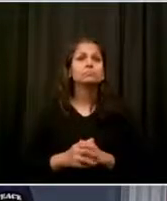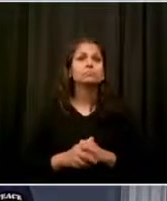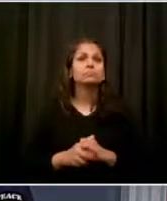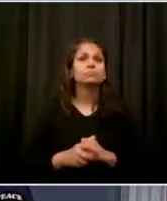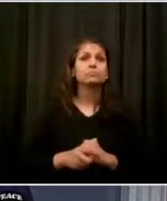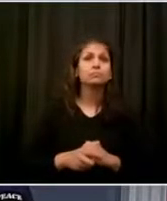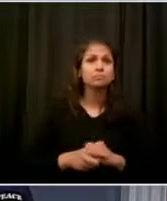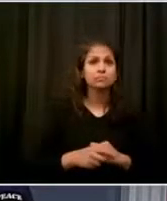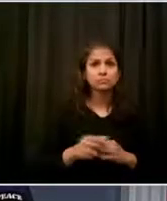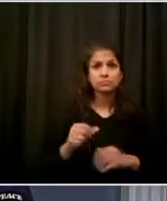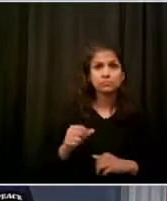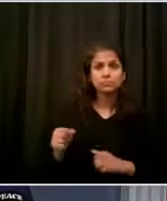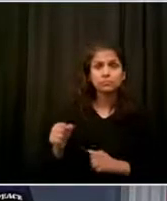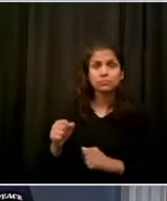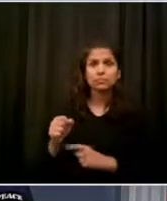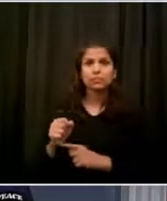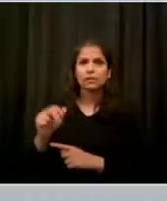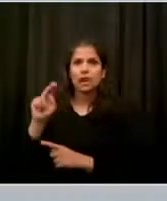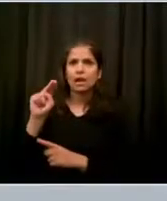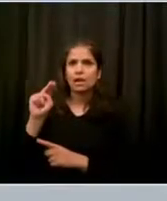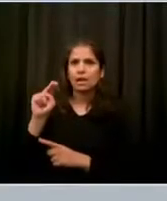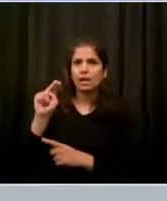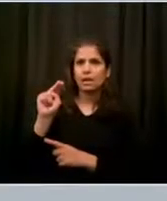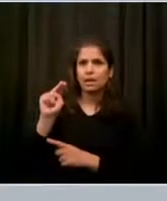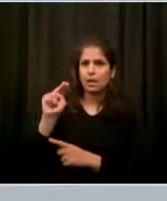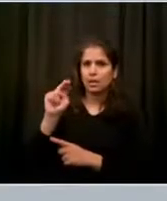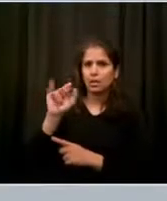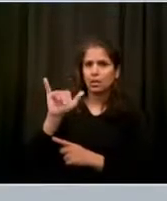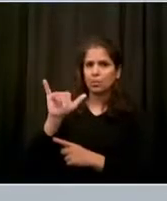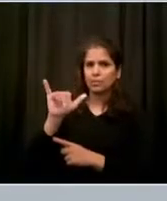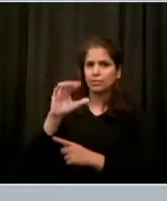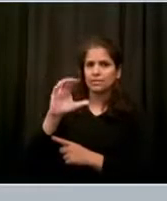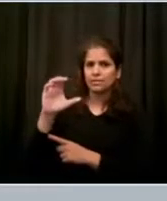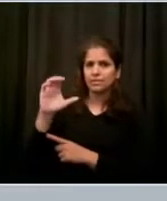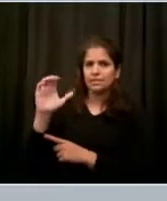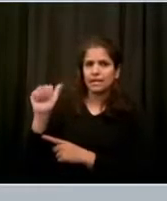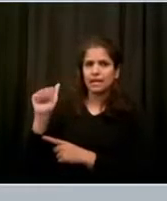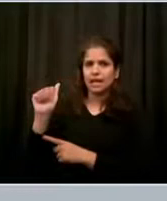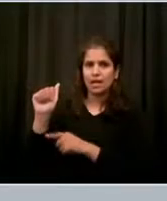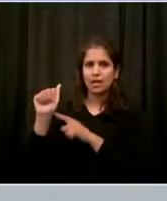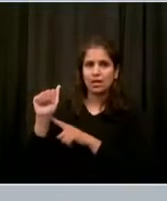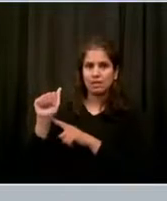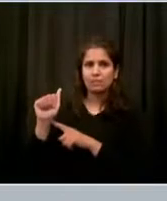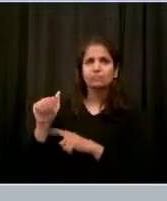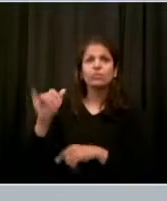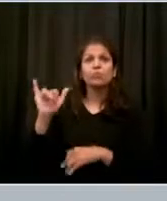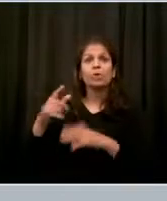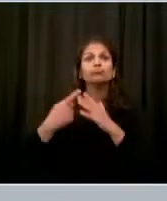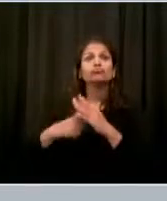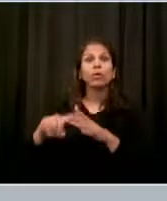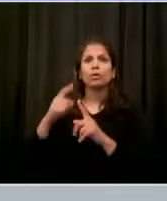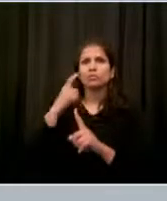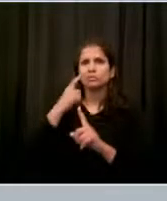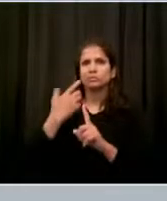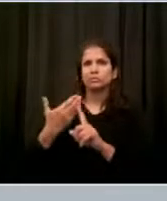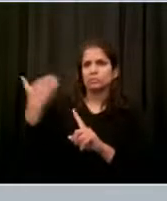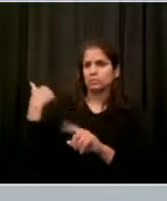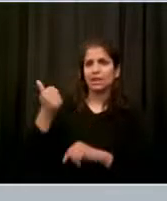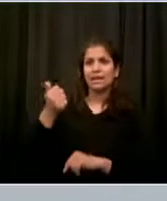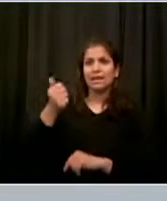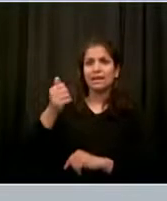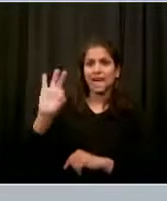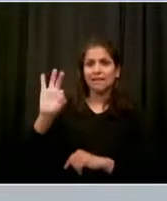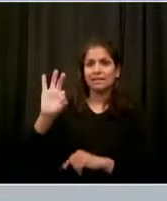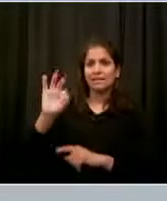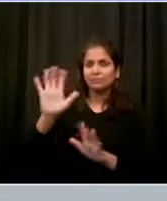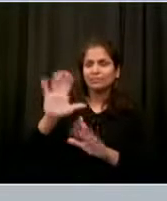and Staten Island. Tens of thousands of people now have their own doctor for the first time, for many, the first time in their lives. A doctor, a primary